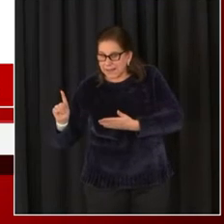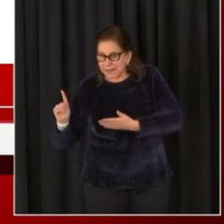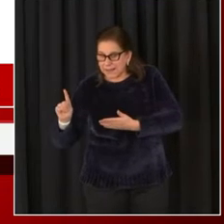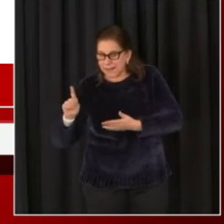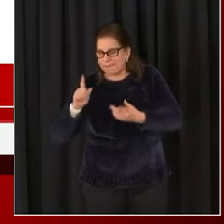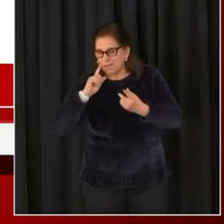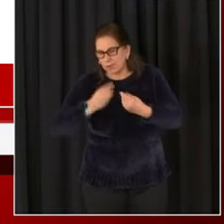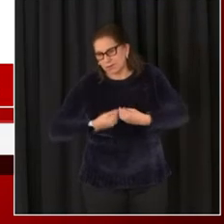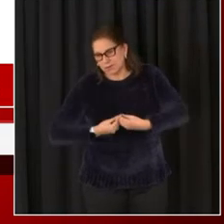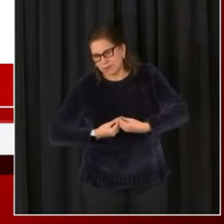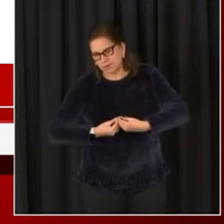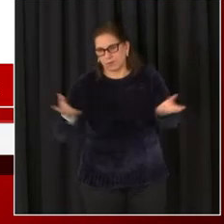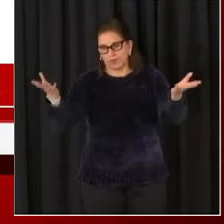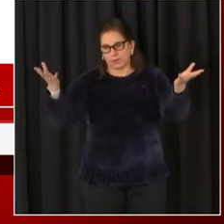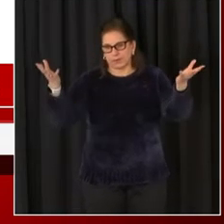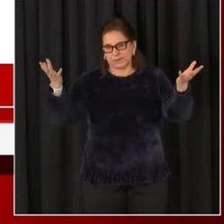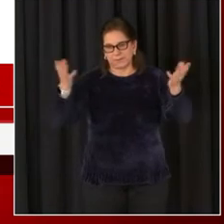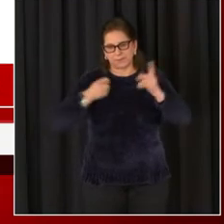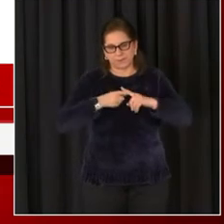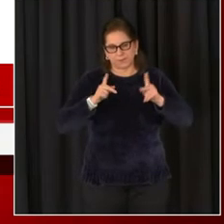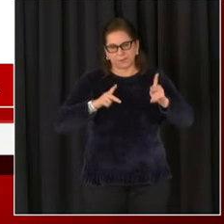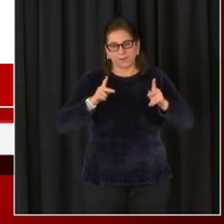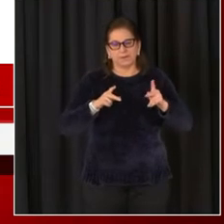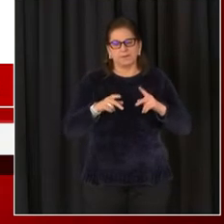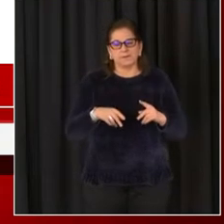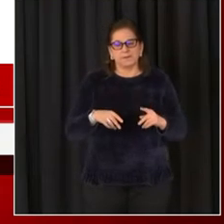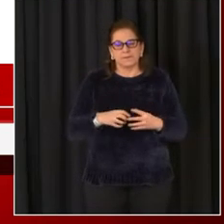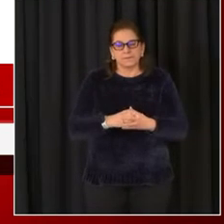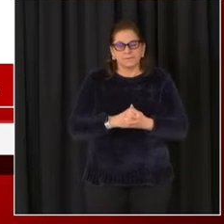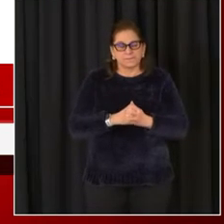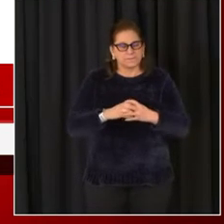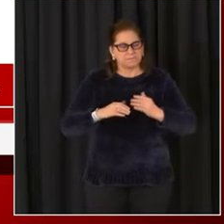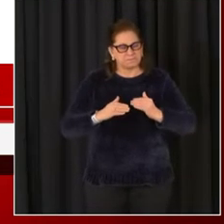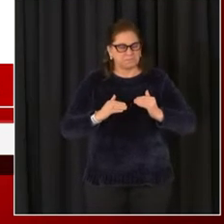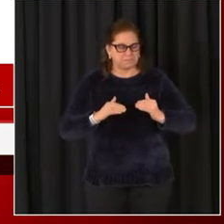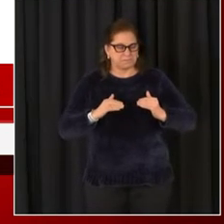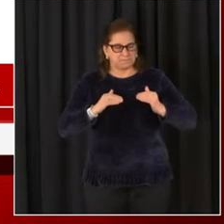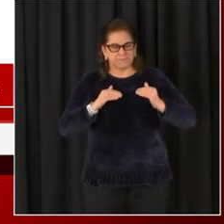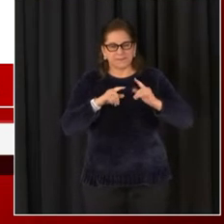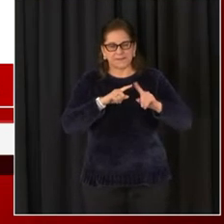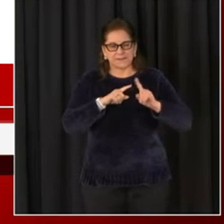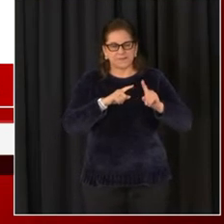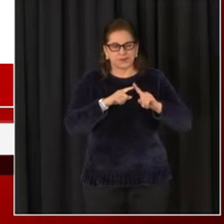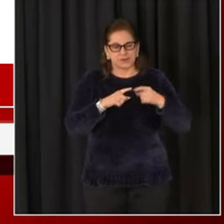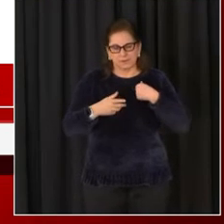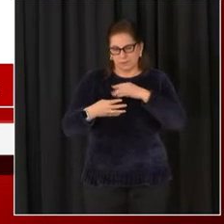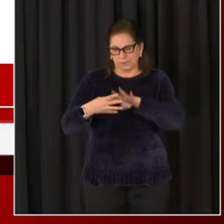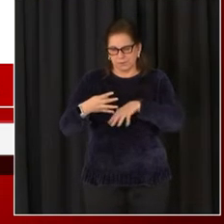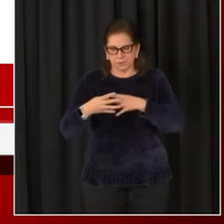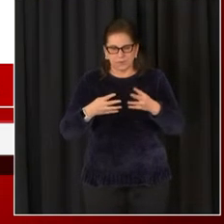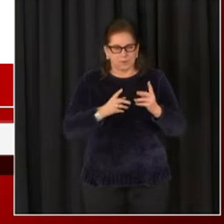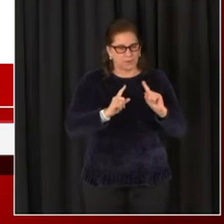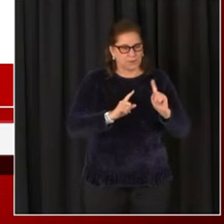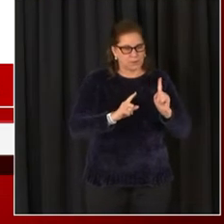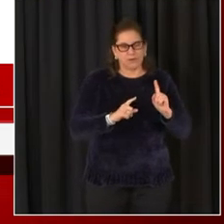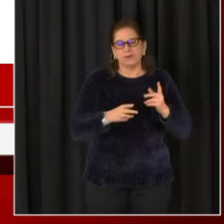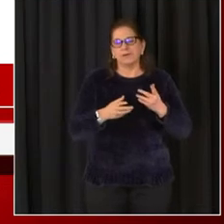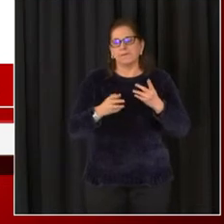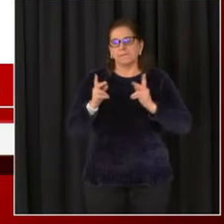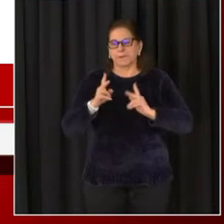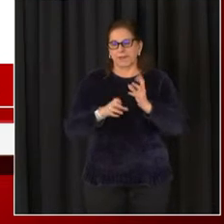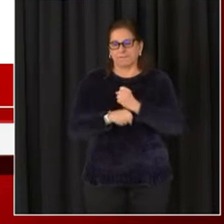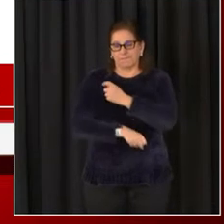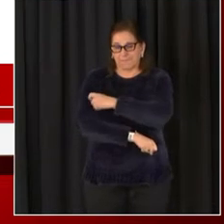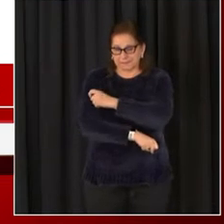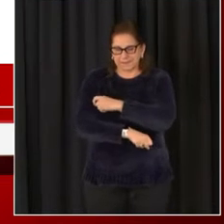administration of those doses are in various stages of scheduling and people going in to make their